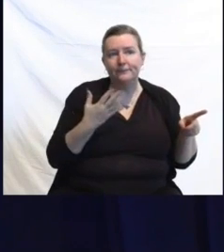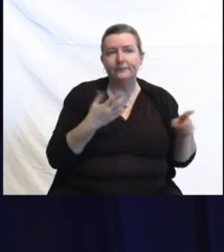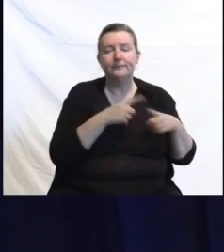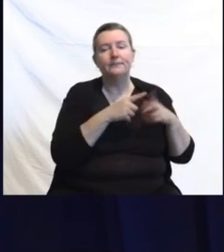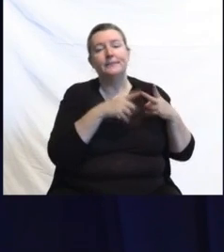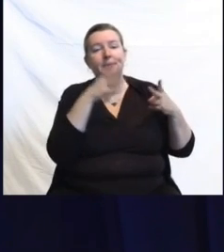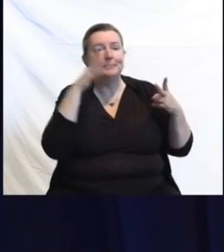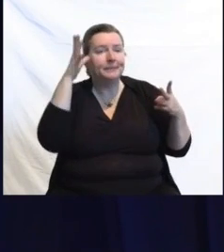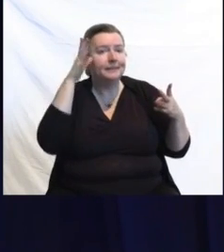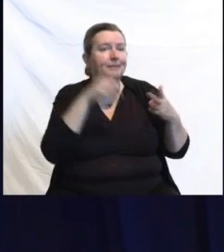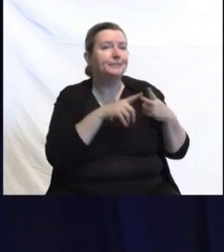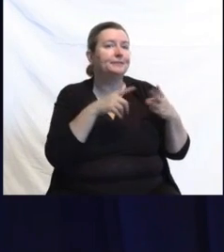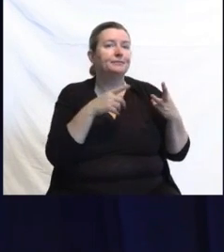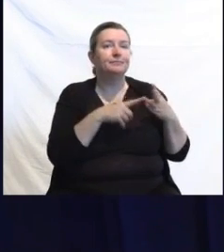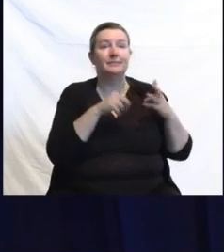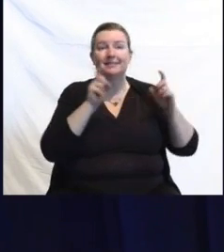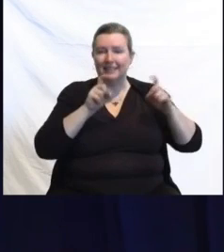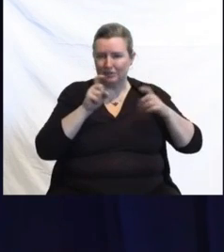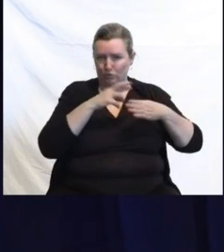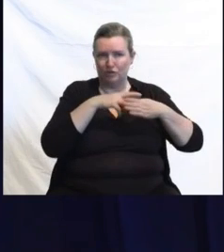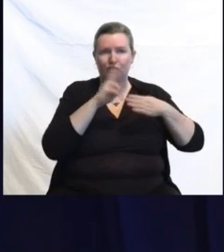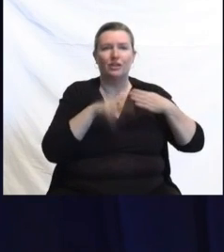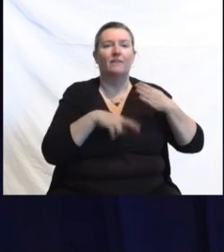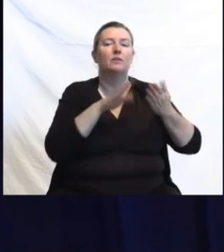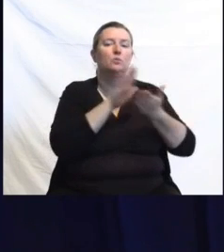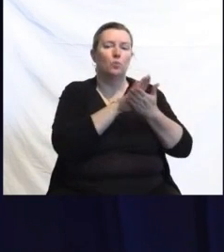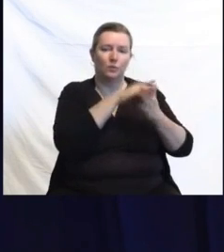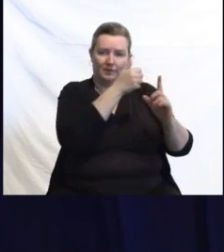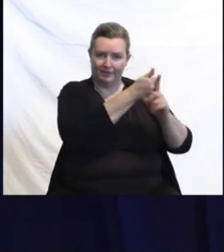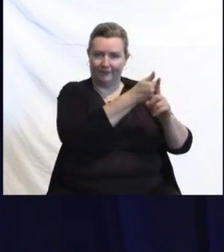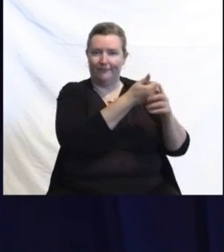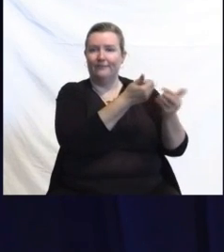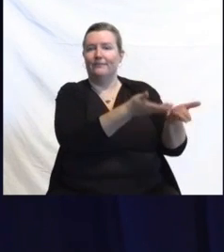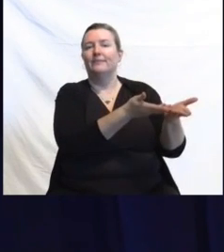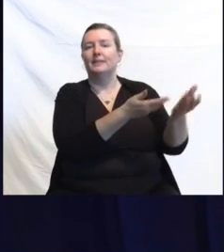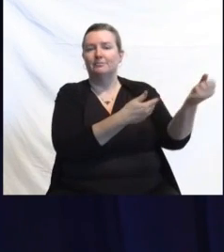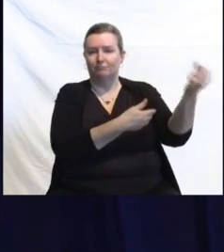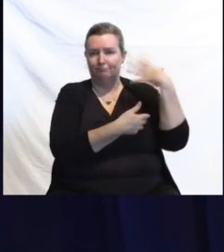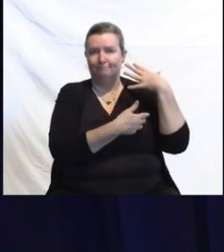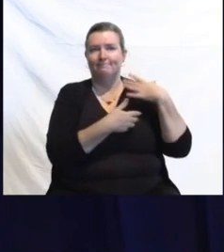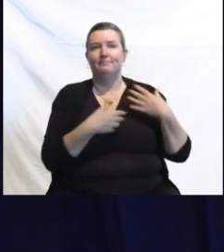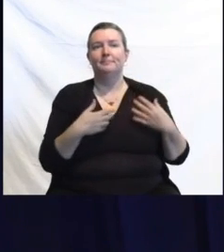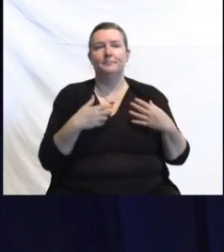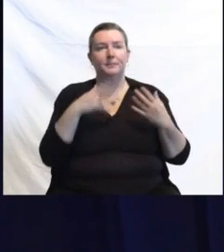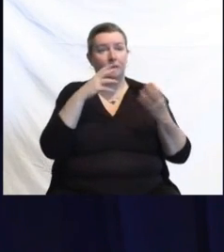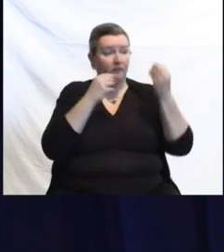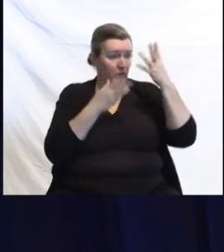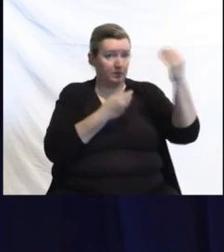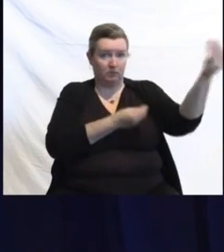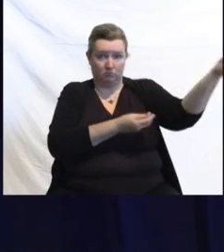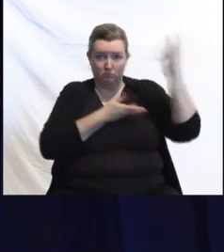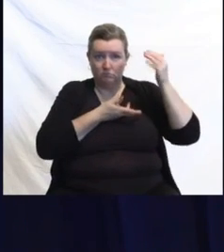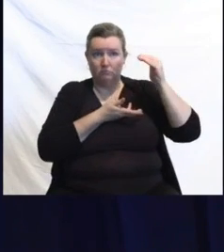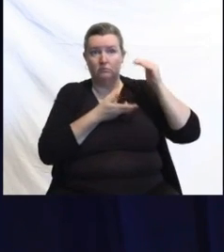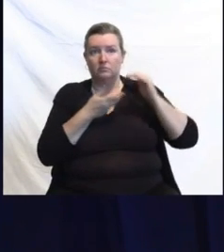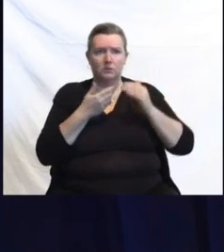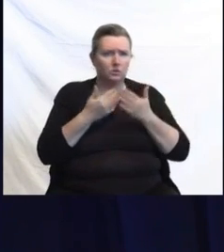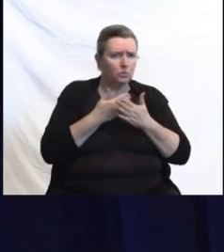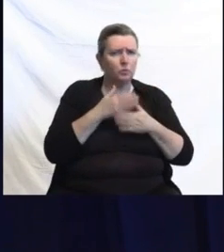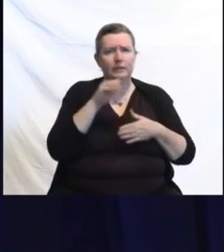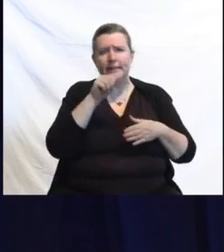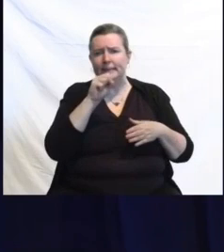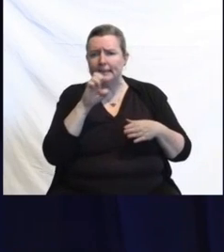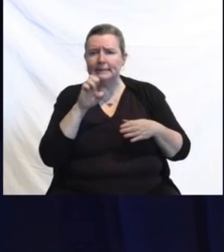This additional information provides new and cumulative case rates among students and staff and shows